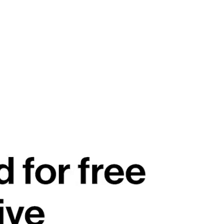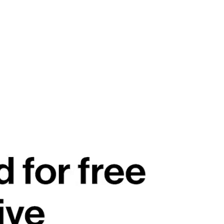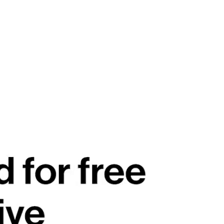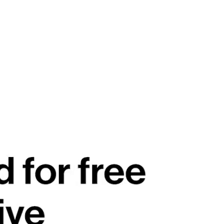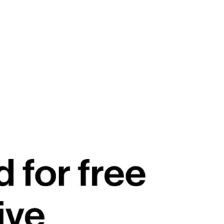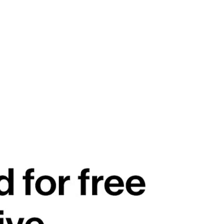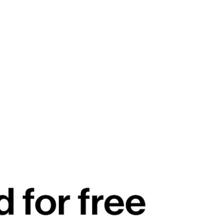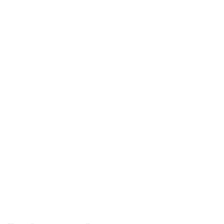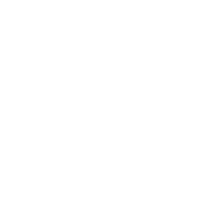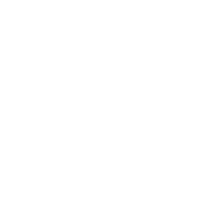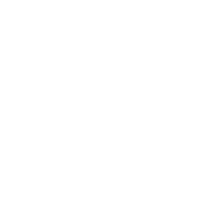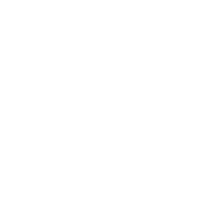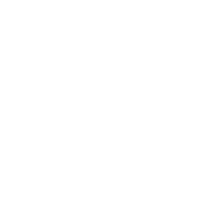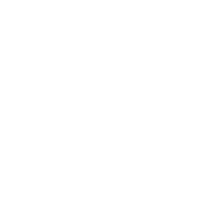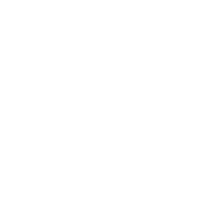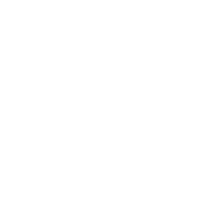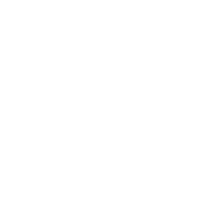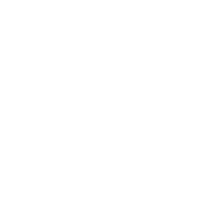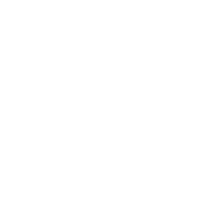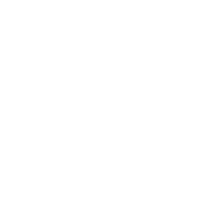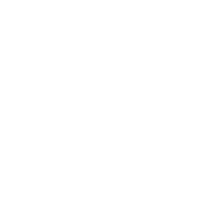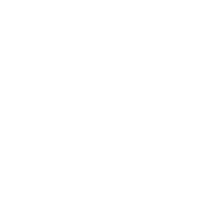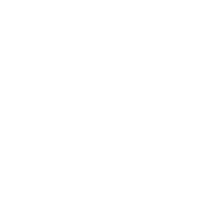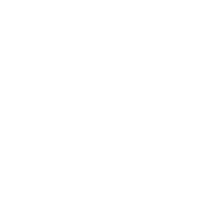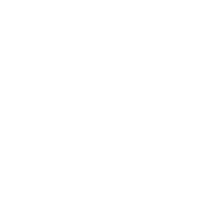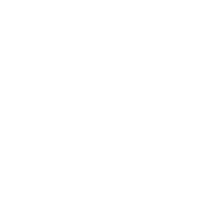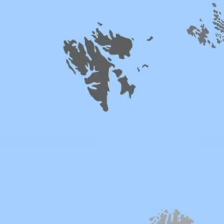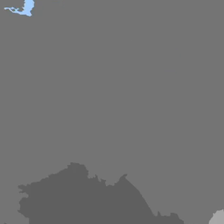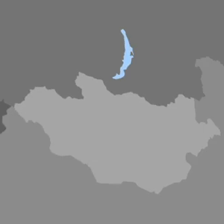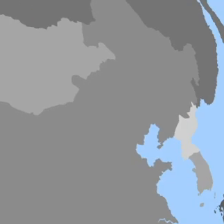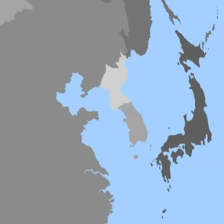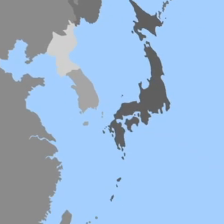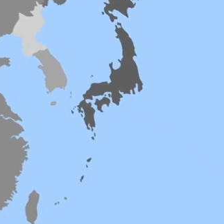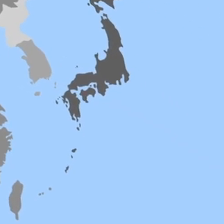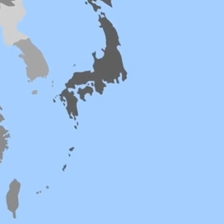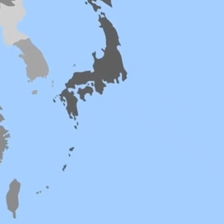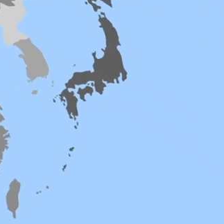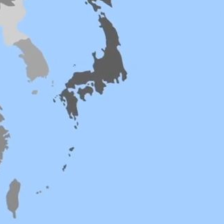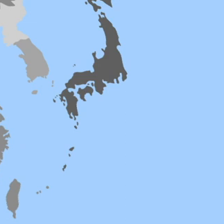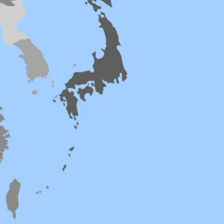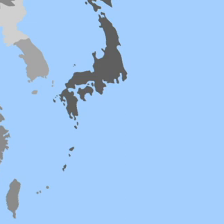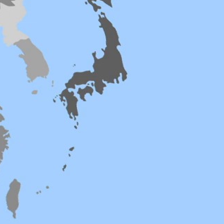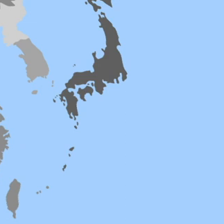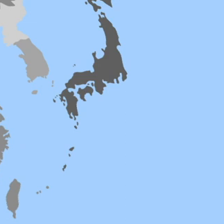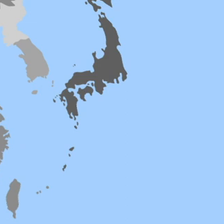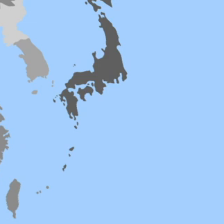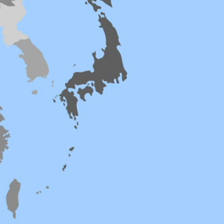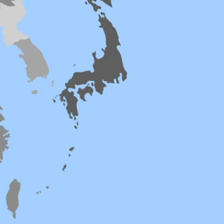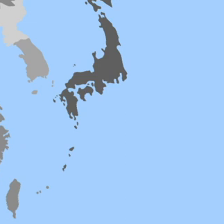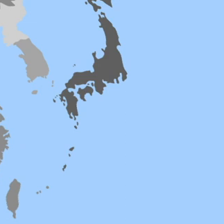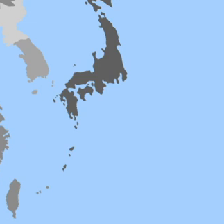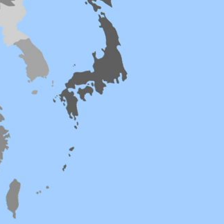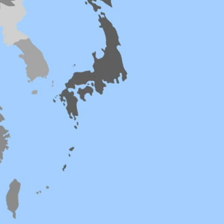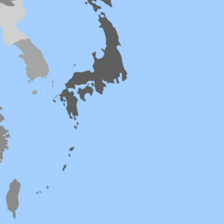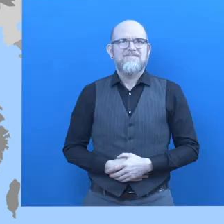accessible online library accessible online library provided for free as a corporate social initiative